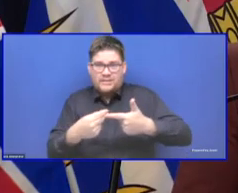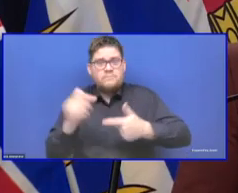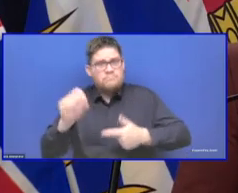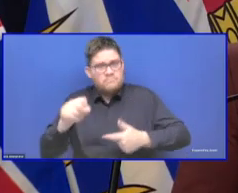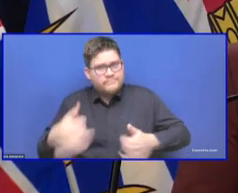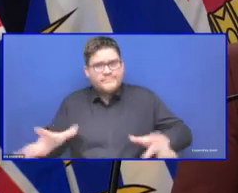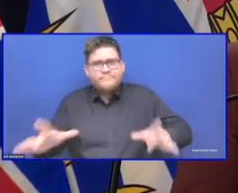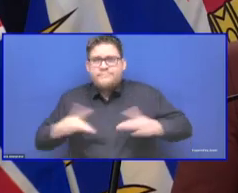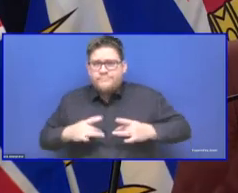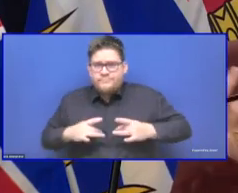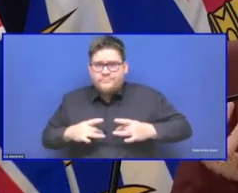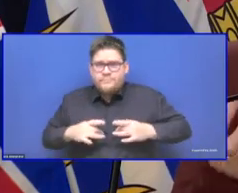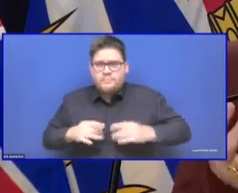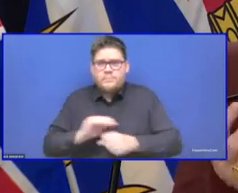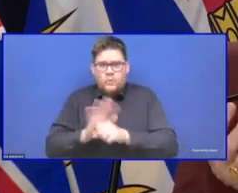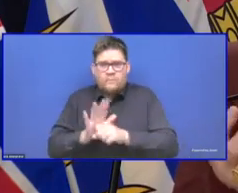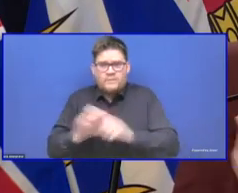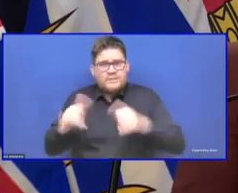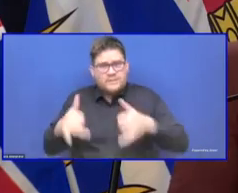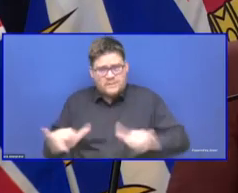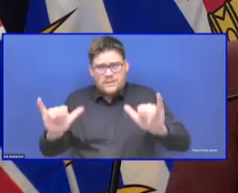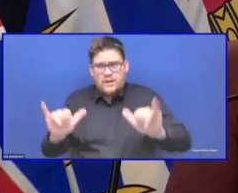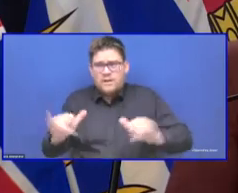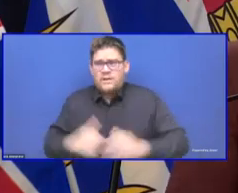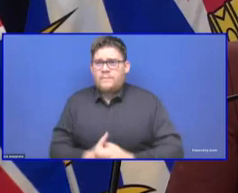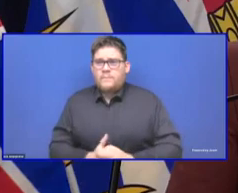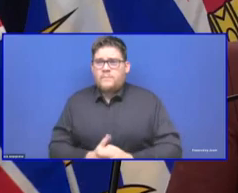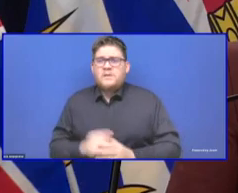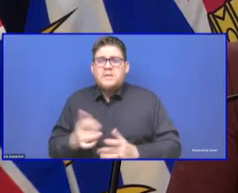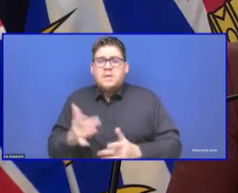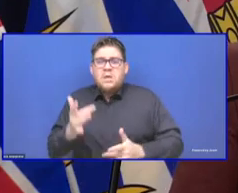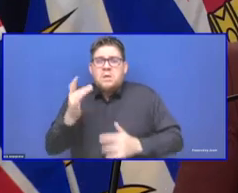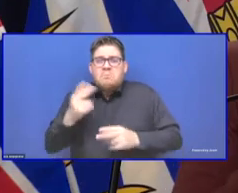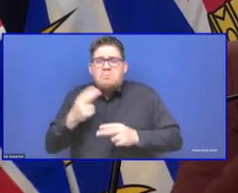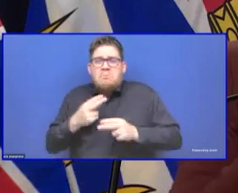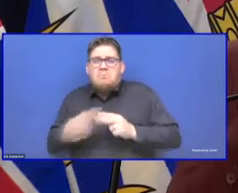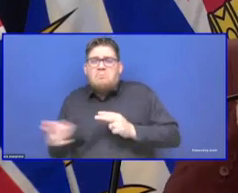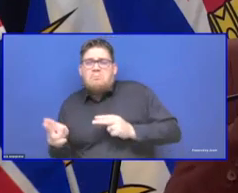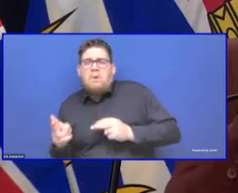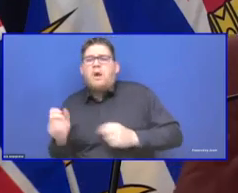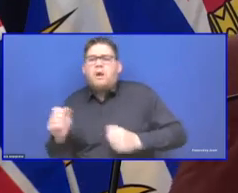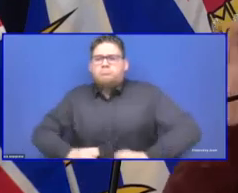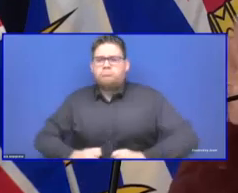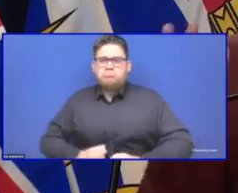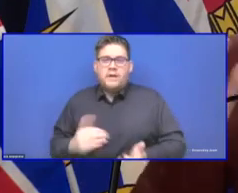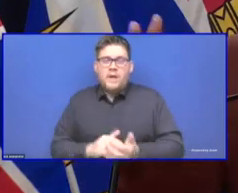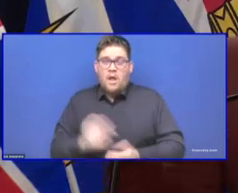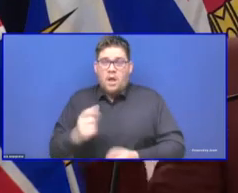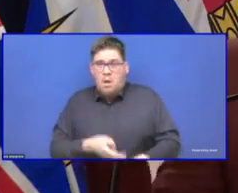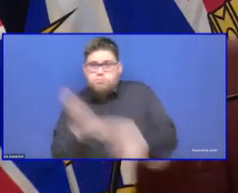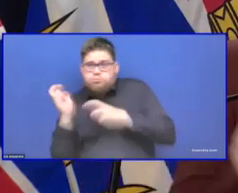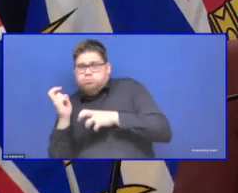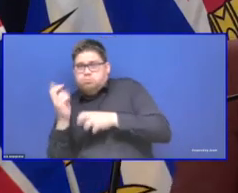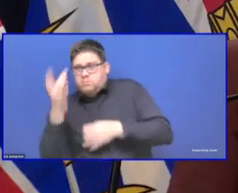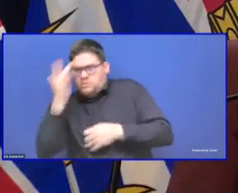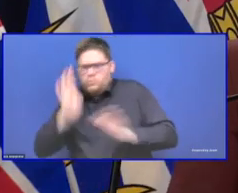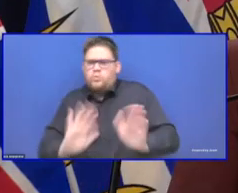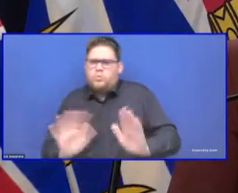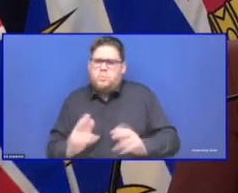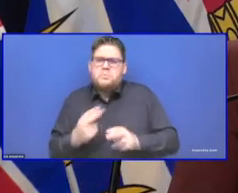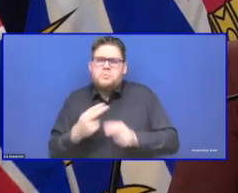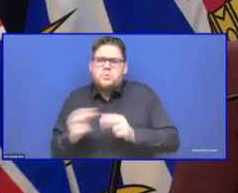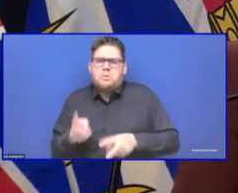precautions as well. But we also have seen that where we have high, that sort of firewall of